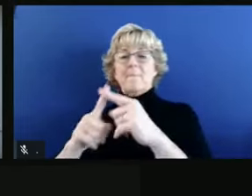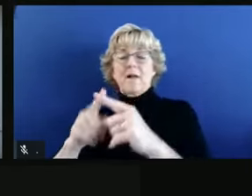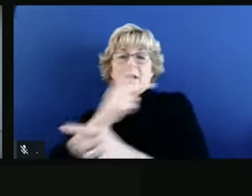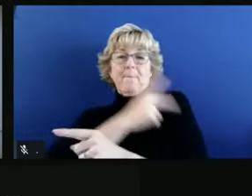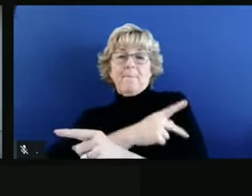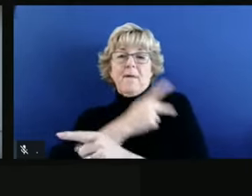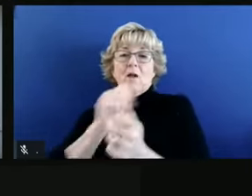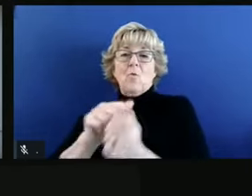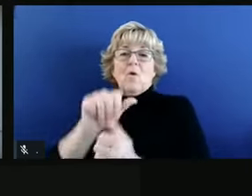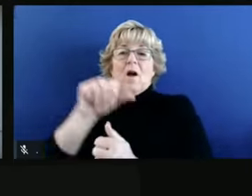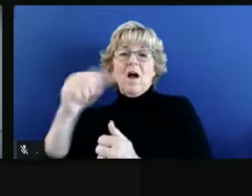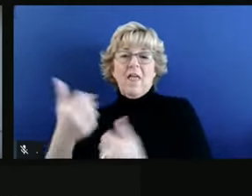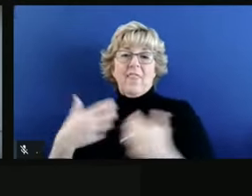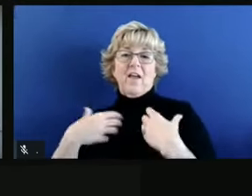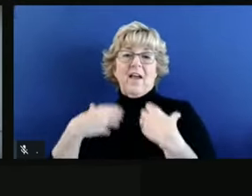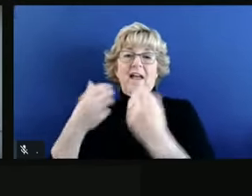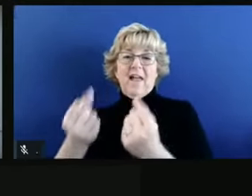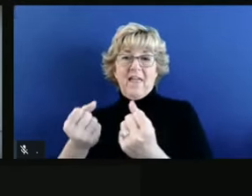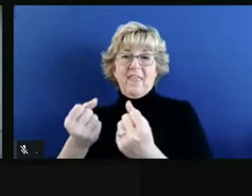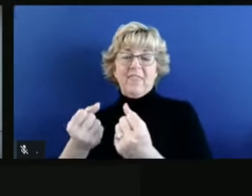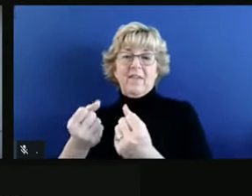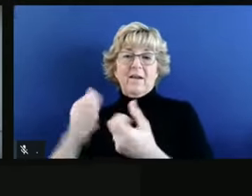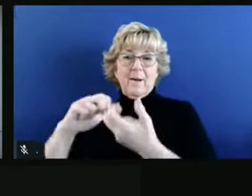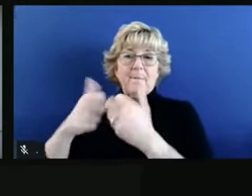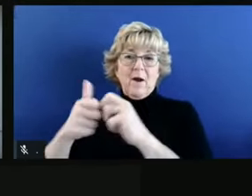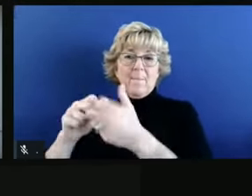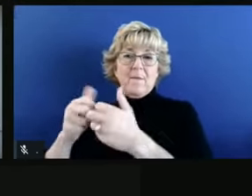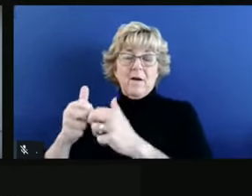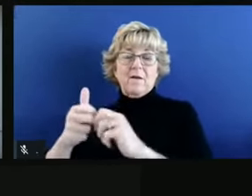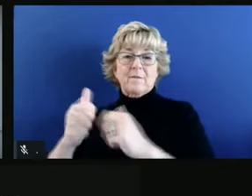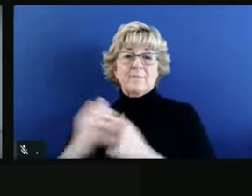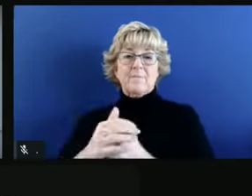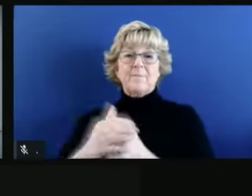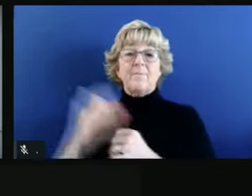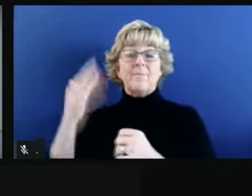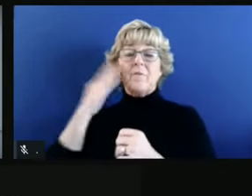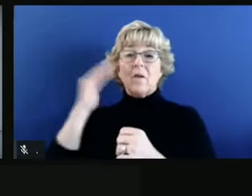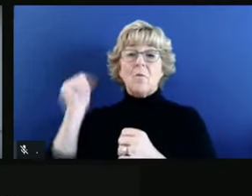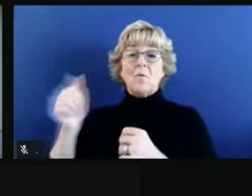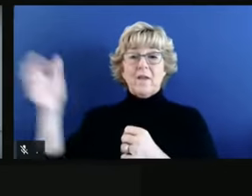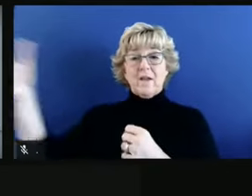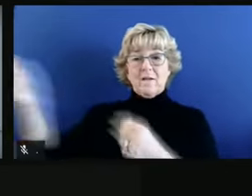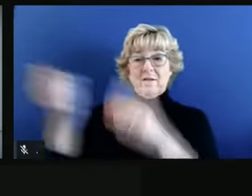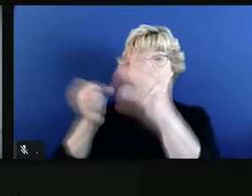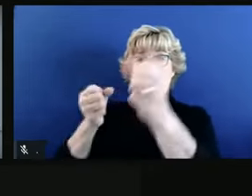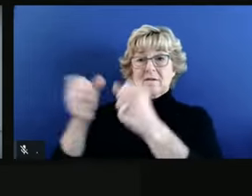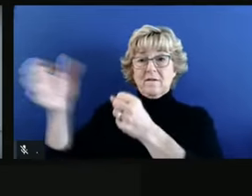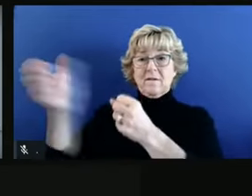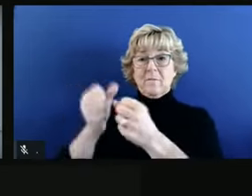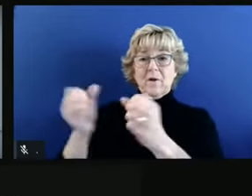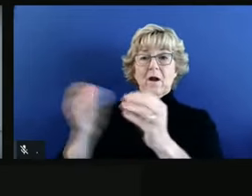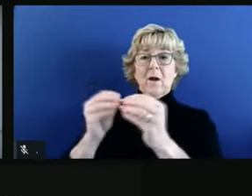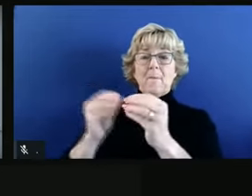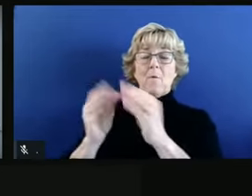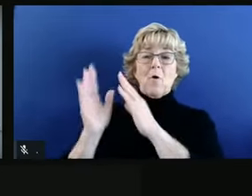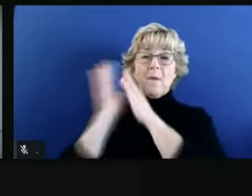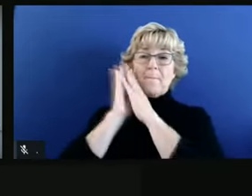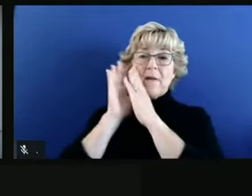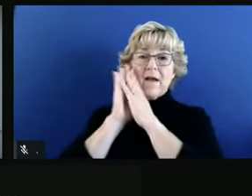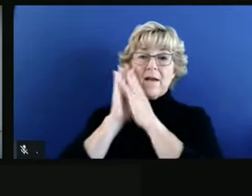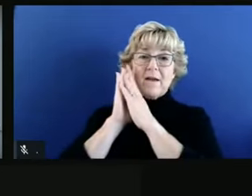needs. We do know that we can bring on additional beds, not